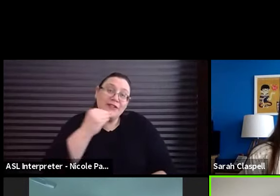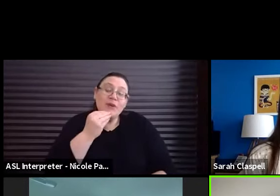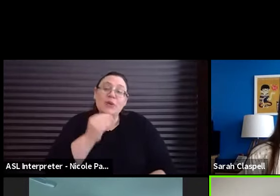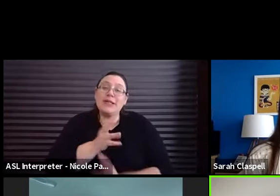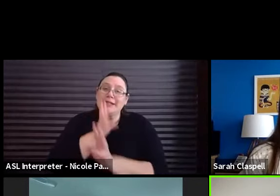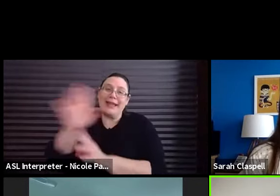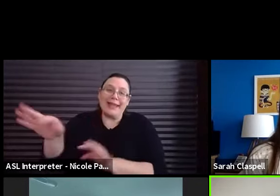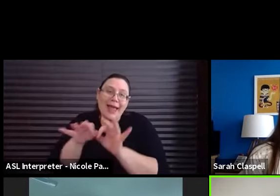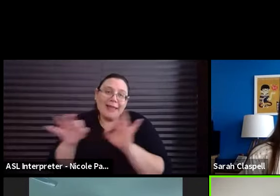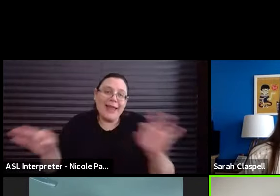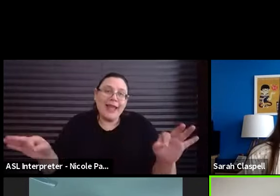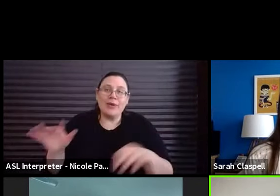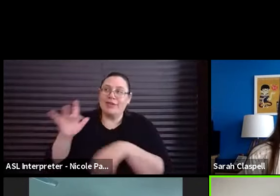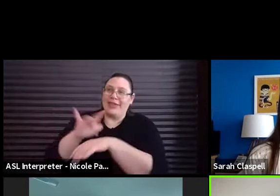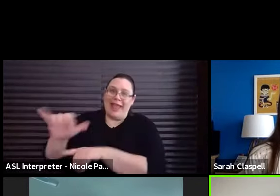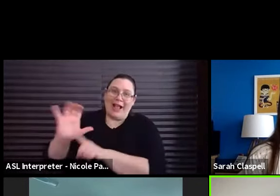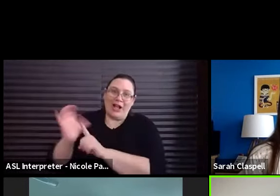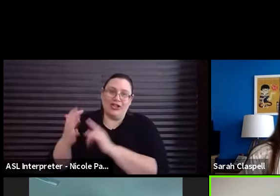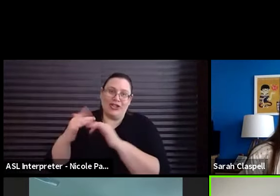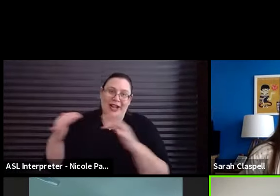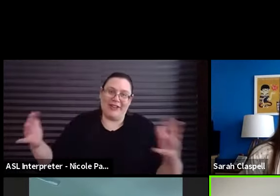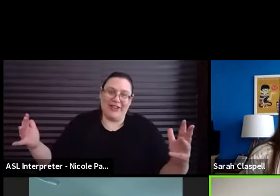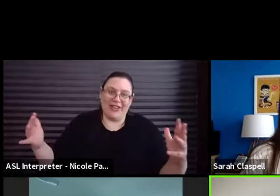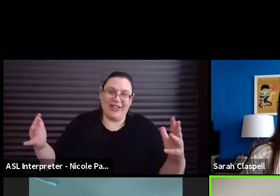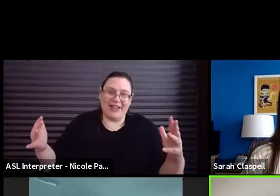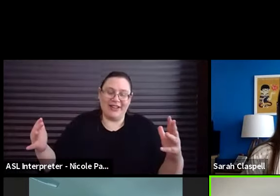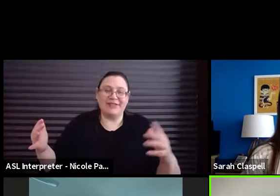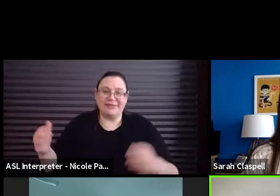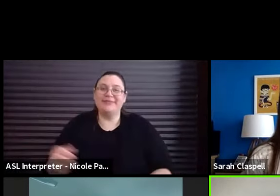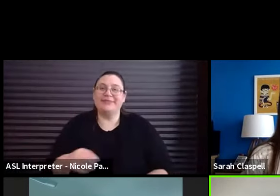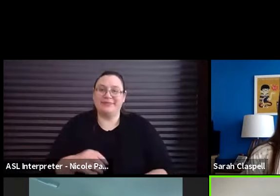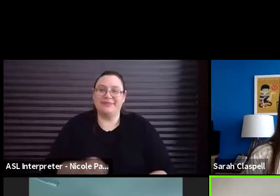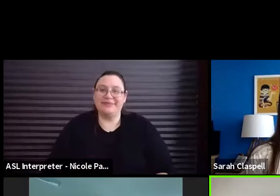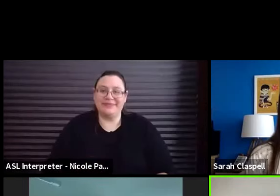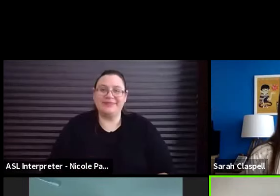language and be with the culture and whatnot. very trusted with it.-hmm.